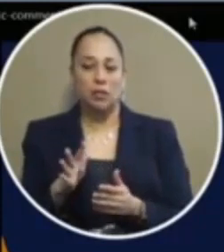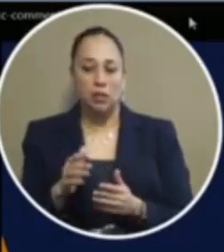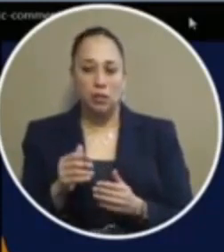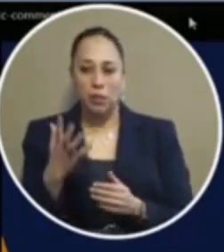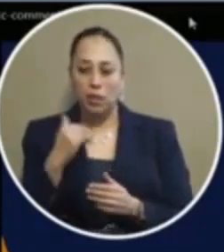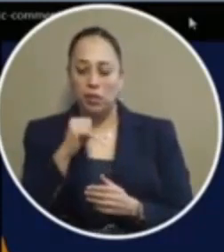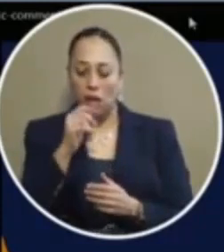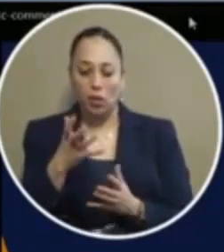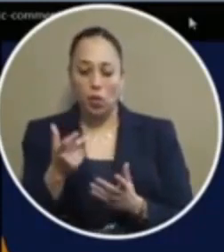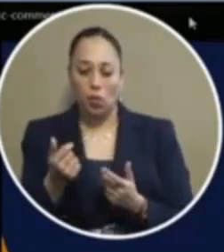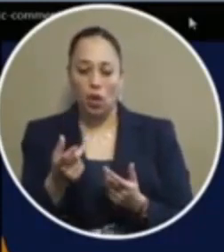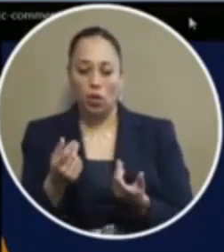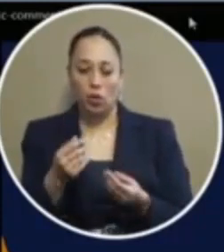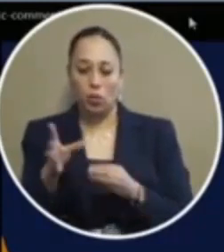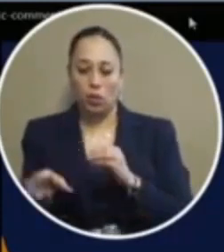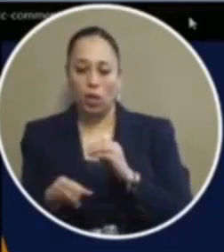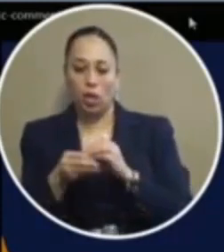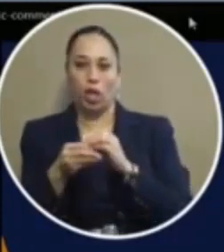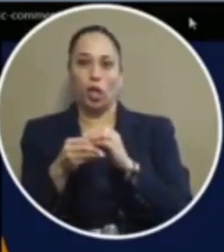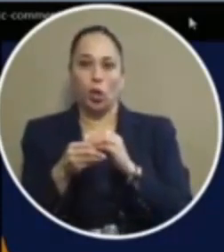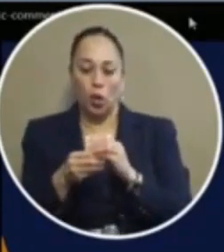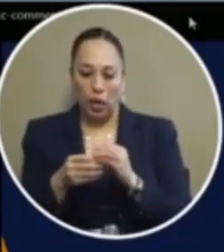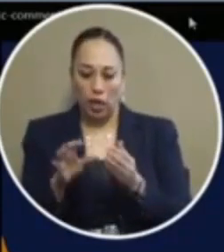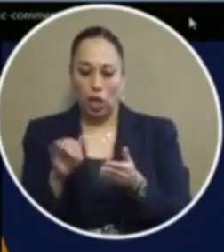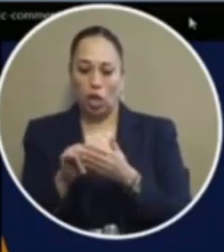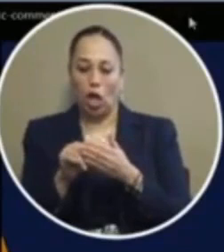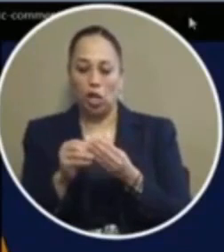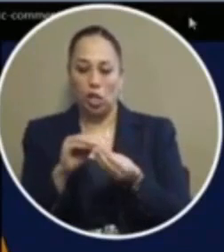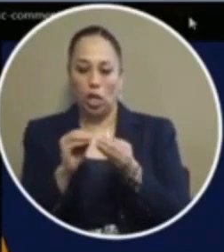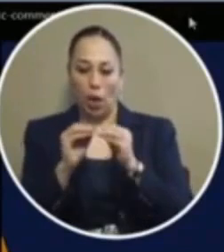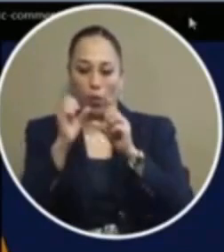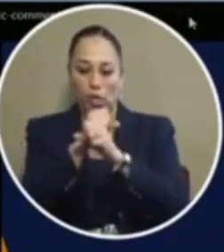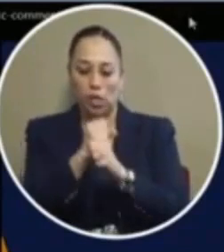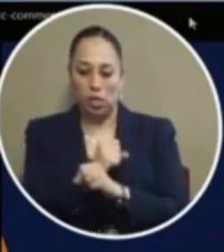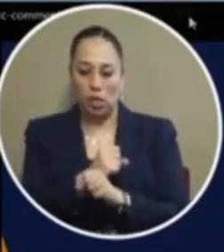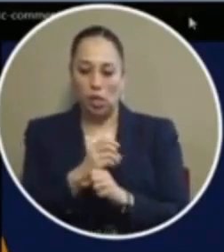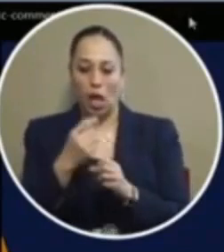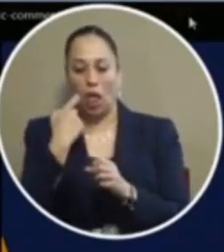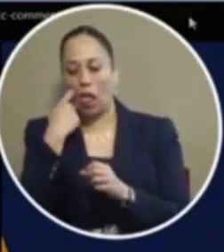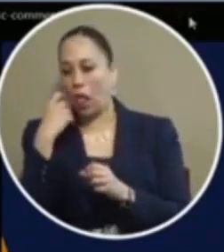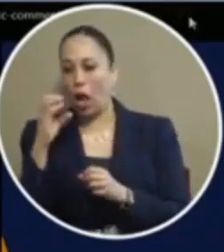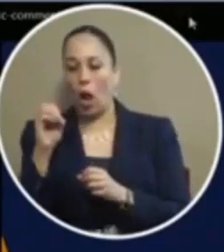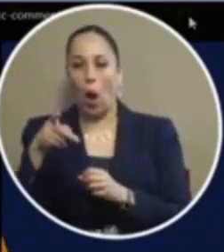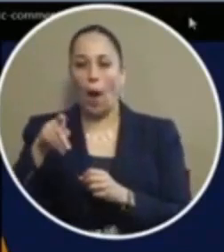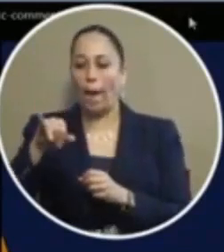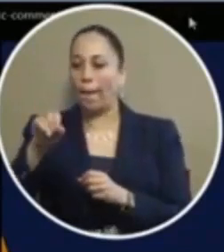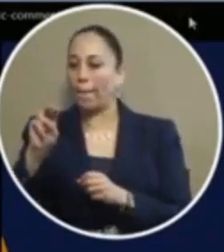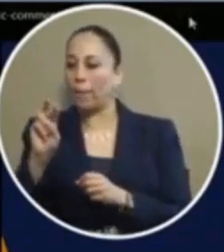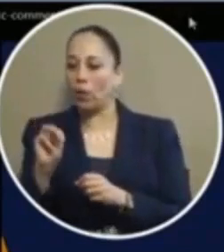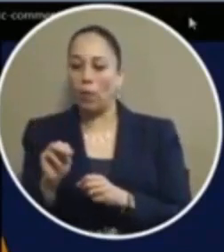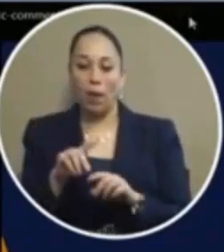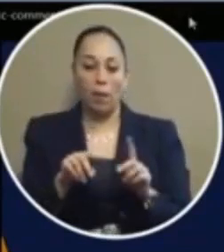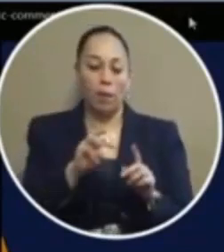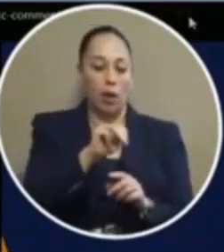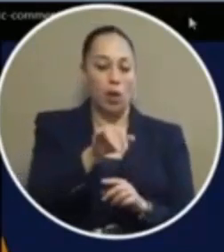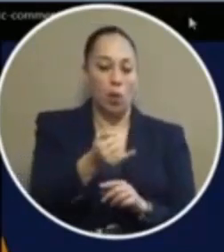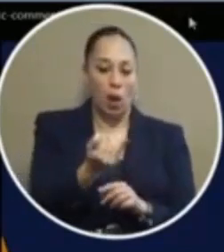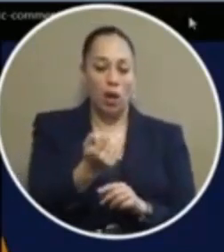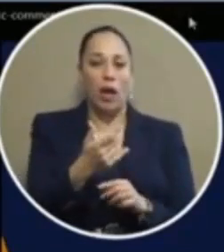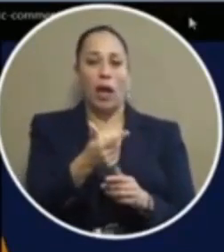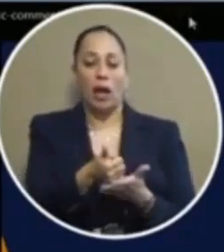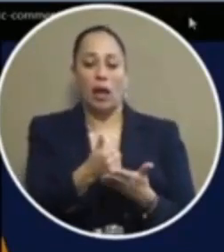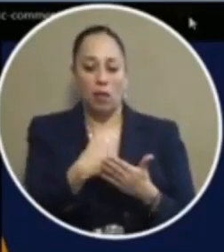want to become another statistic of that opioid crisis so you know marijuana has allowed me to try to go ahead and live